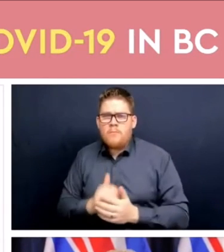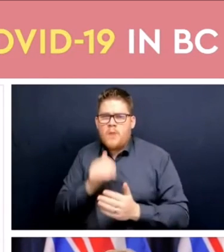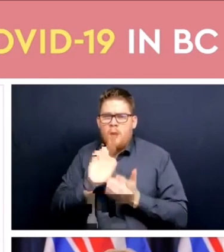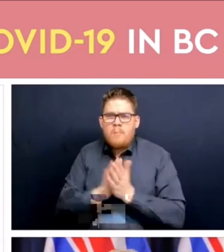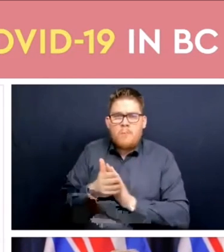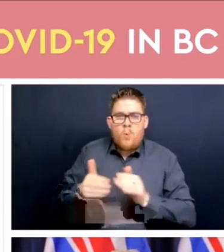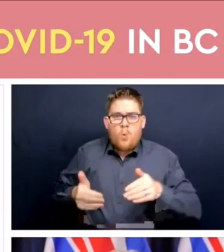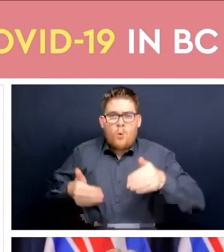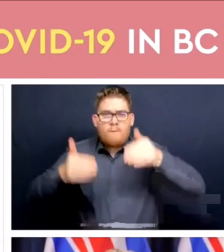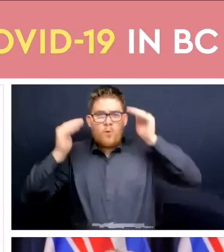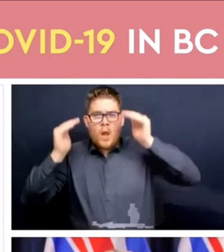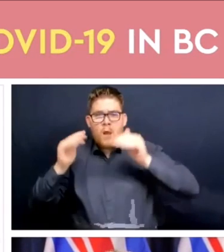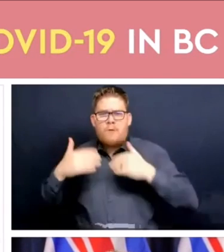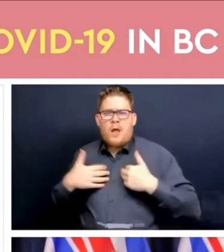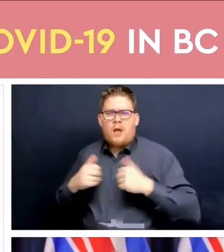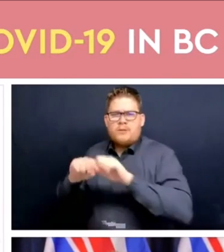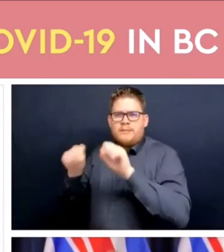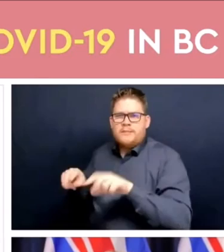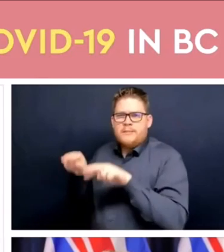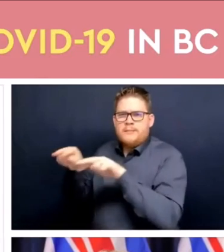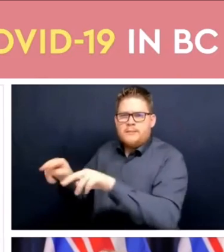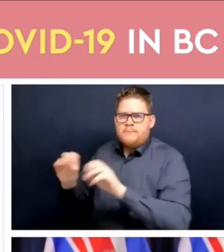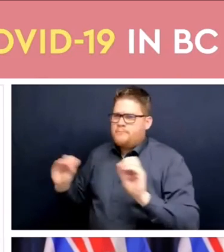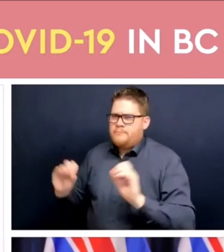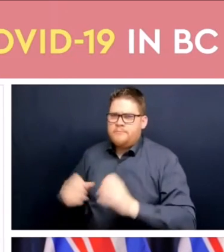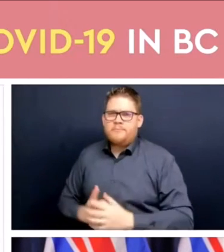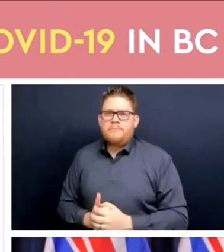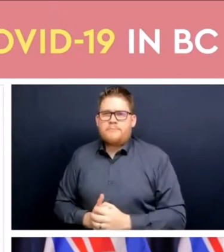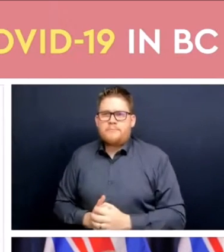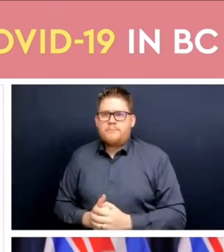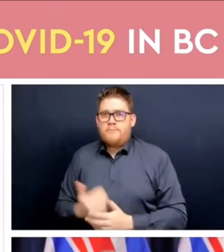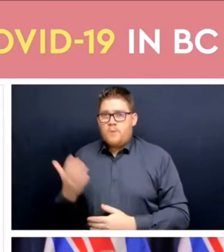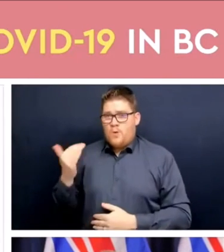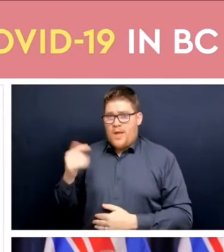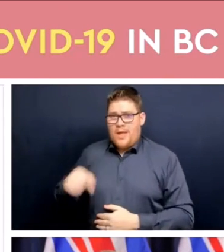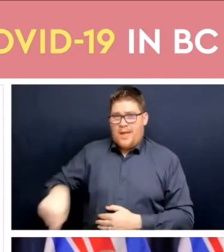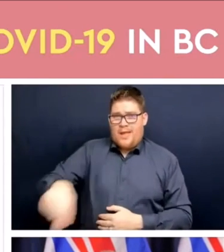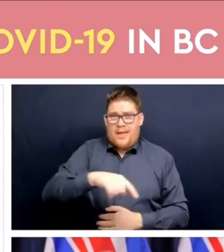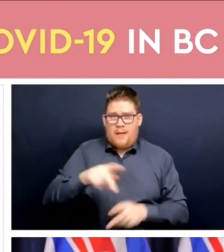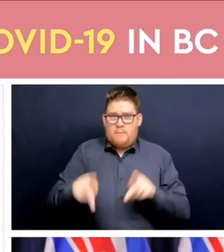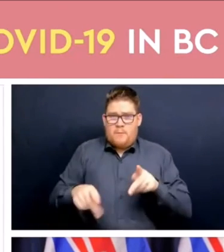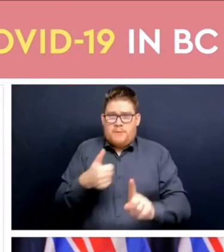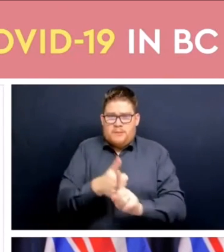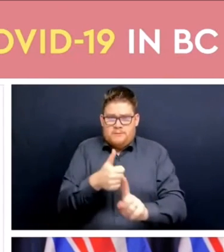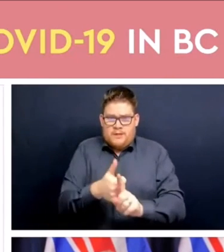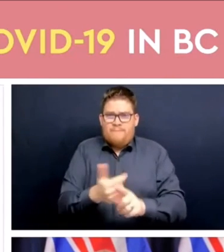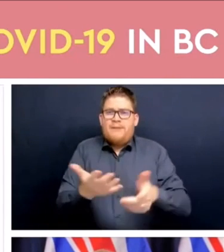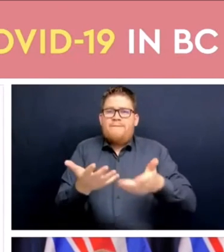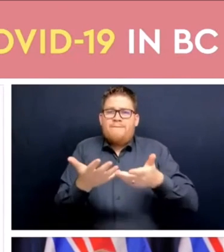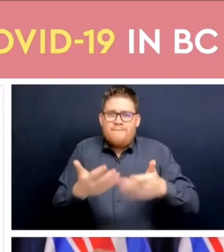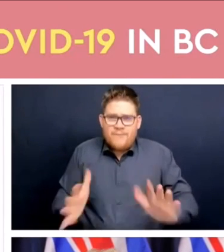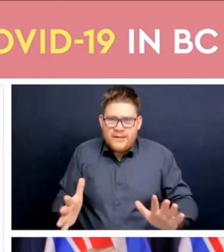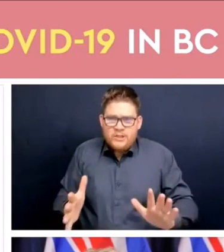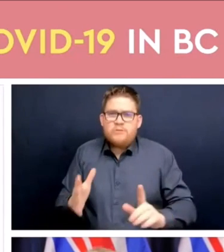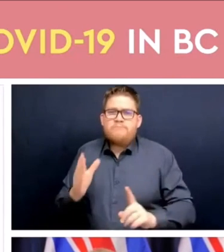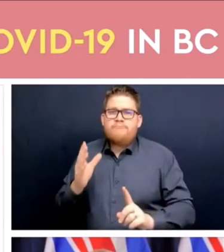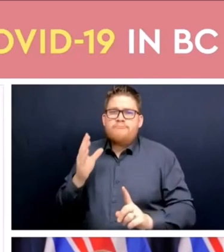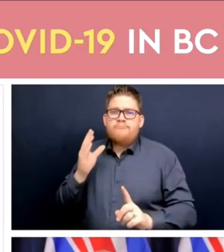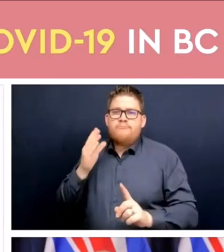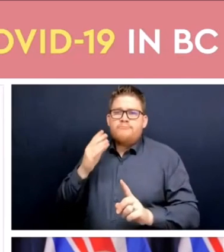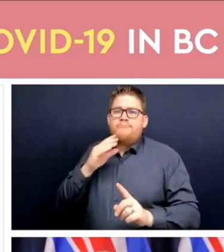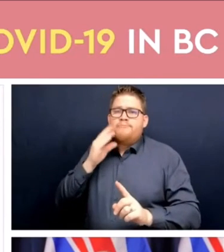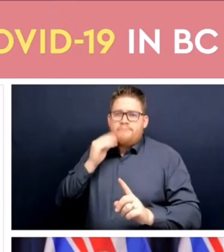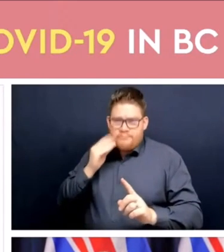and that's because of the measures people have taken to protect themselves and others and our deaths remain